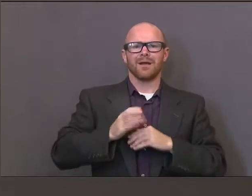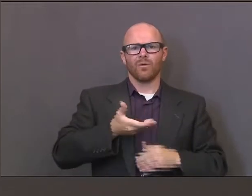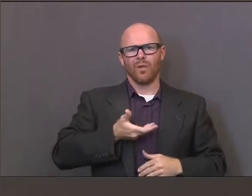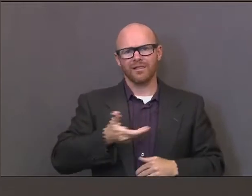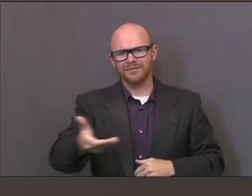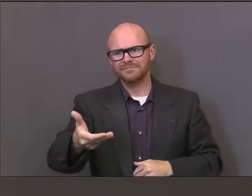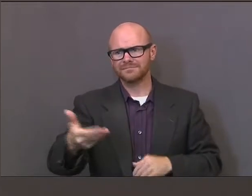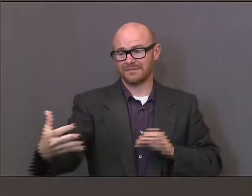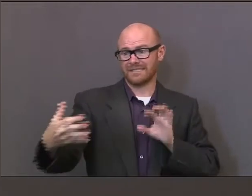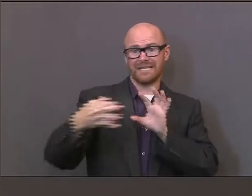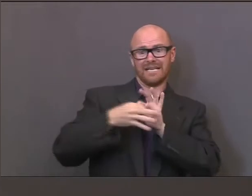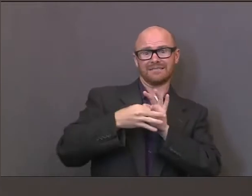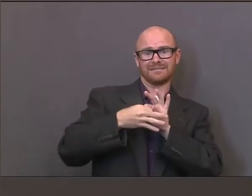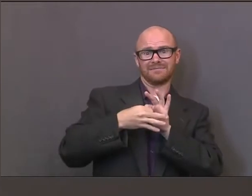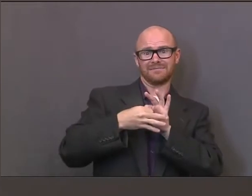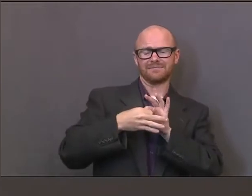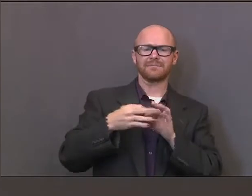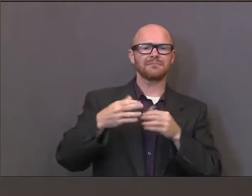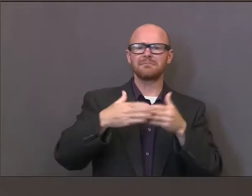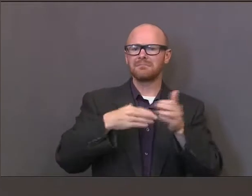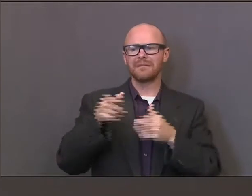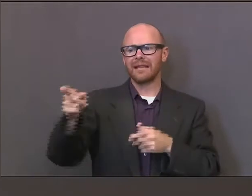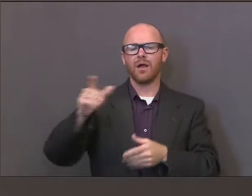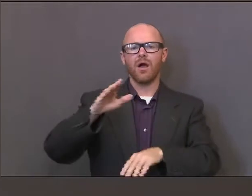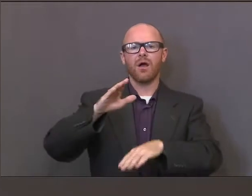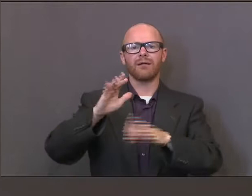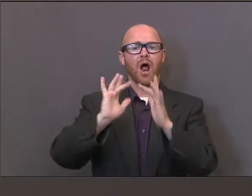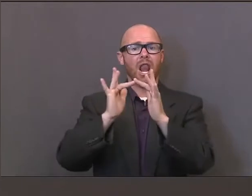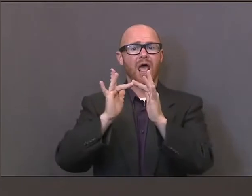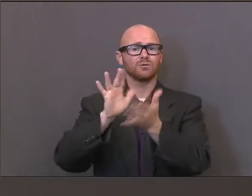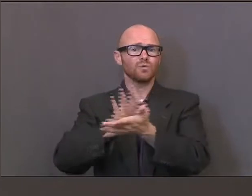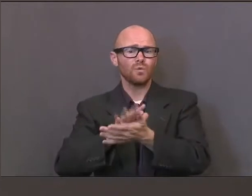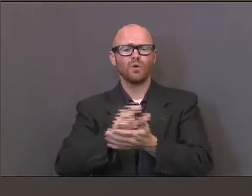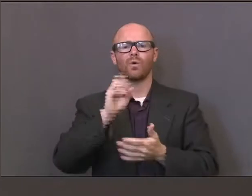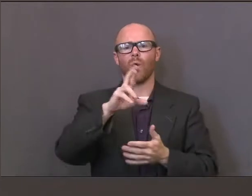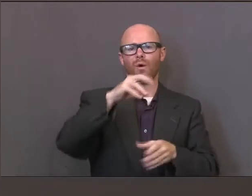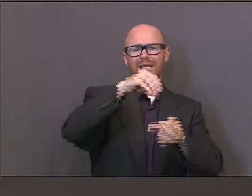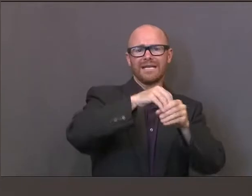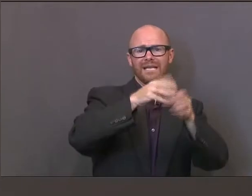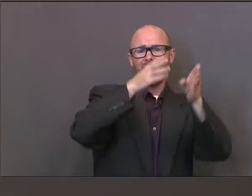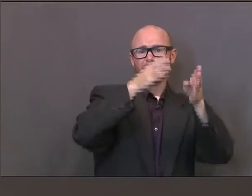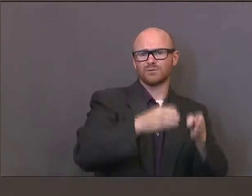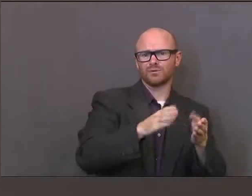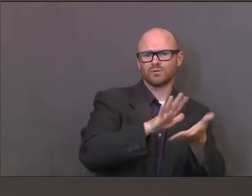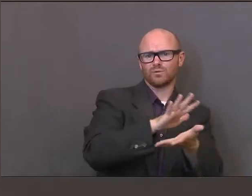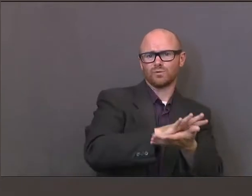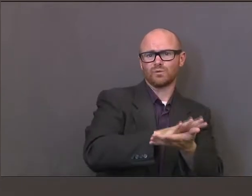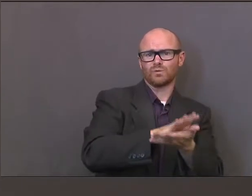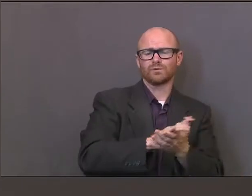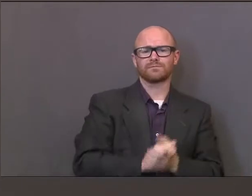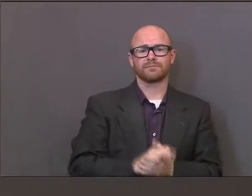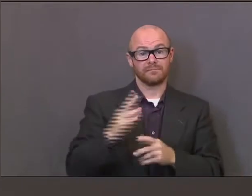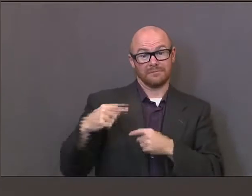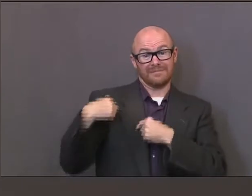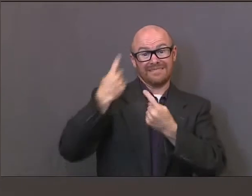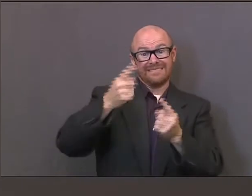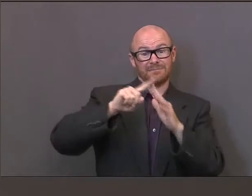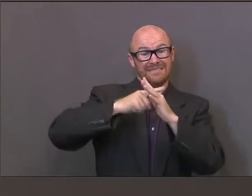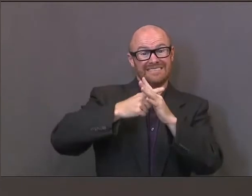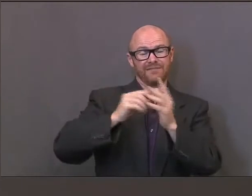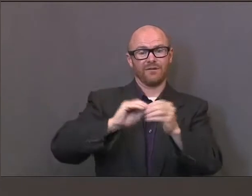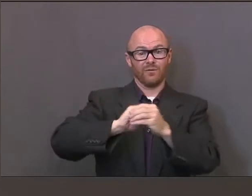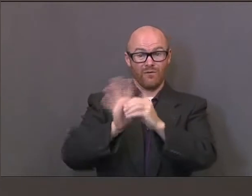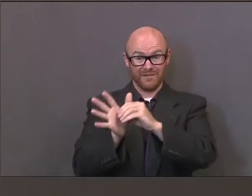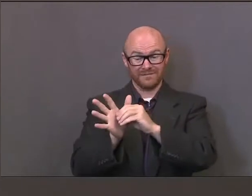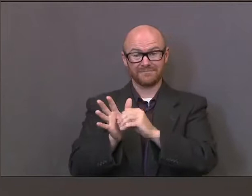to them, whether they will be teaching online or in person. Since the beginning of this pandemic, we have stressed the